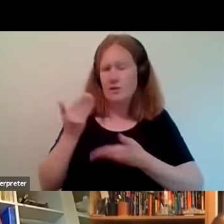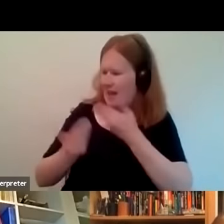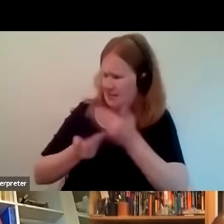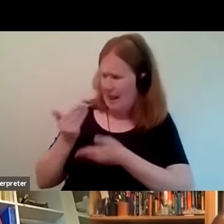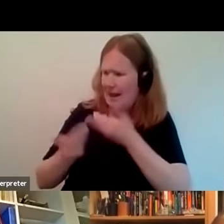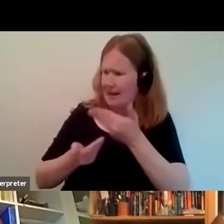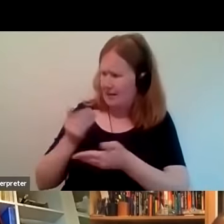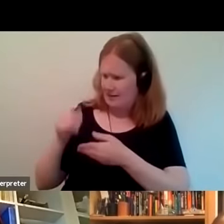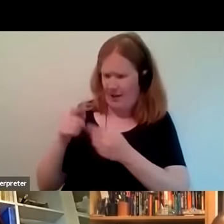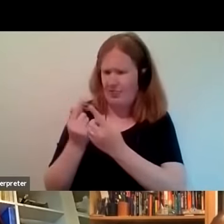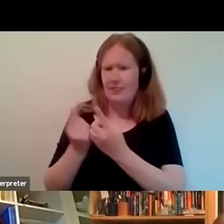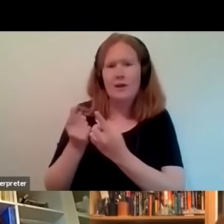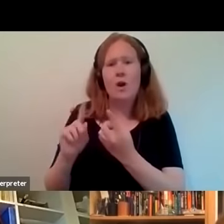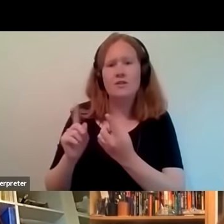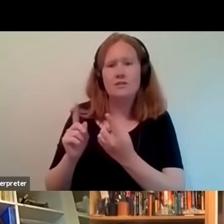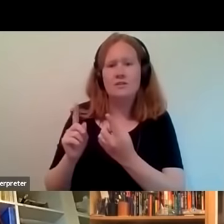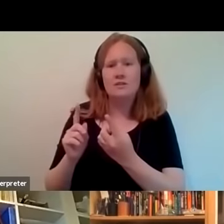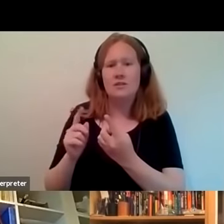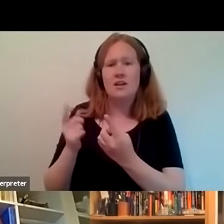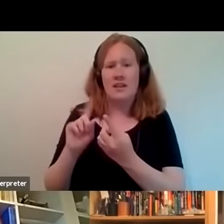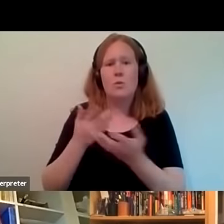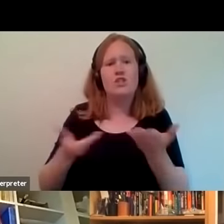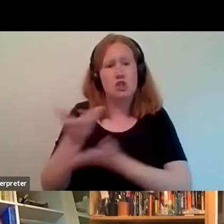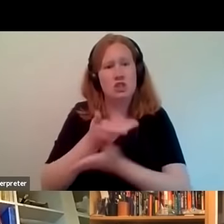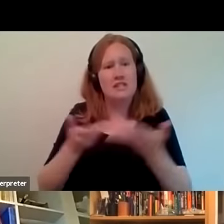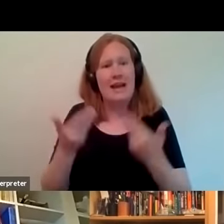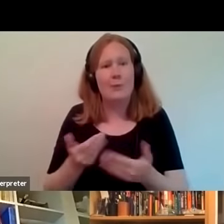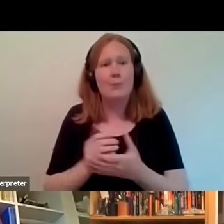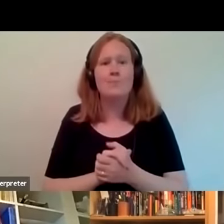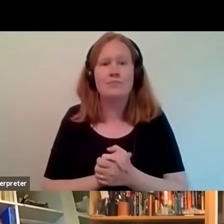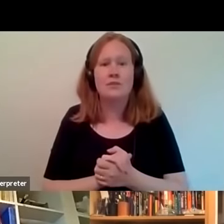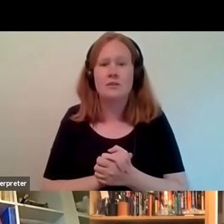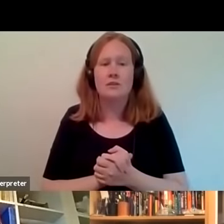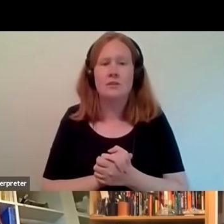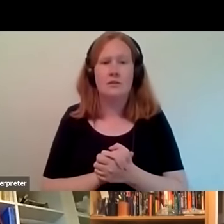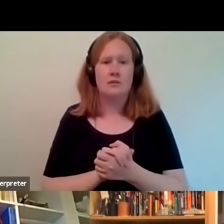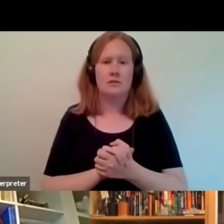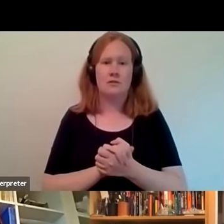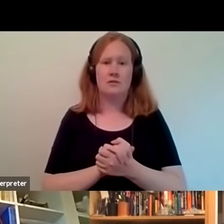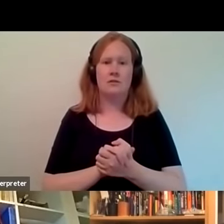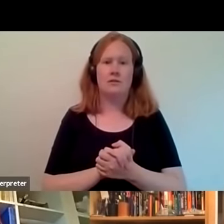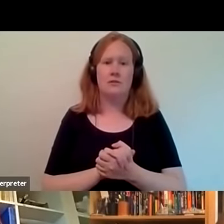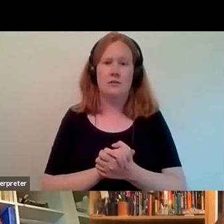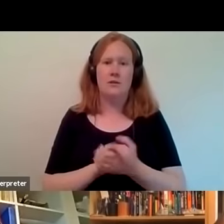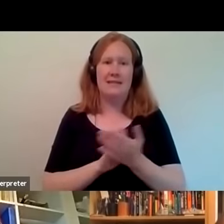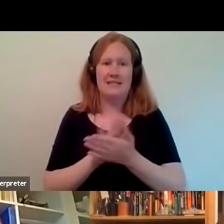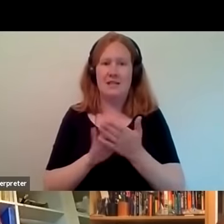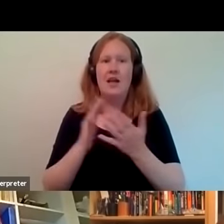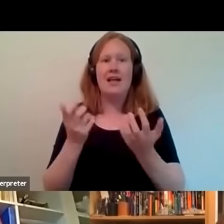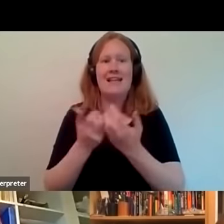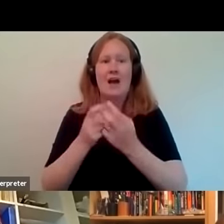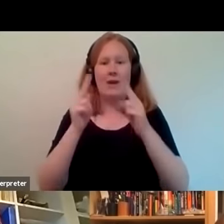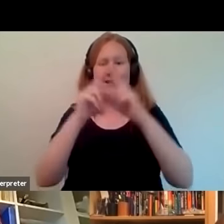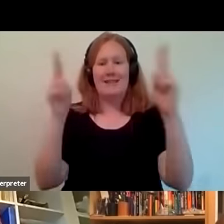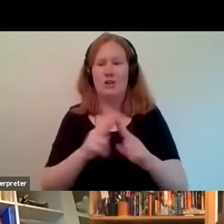that thing is which is exactly what we're discussing now so it's also about how um internationally they look